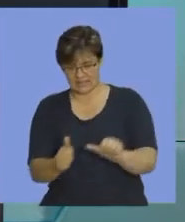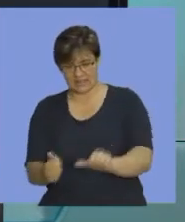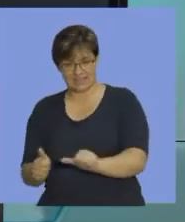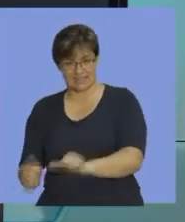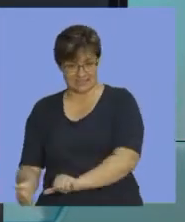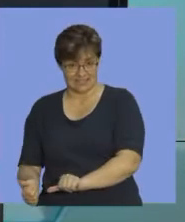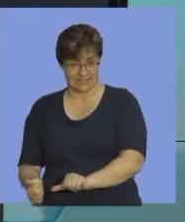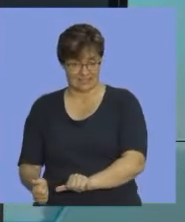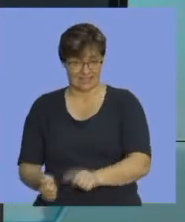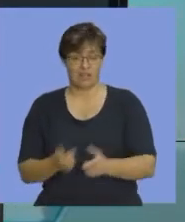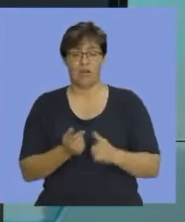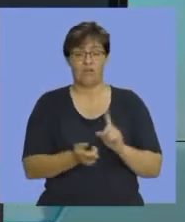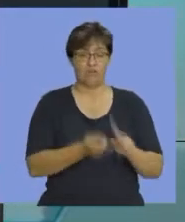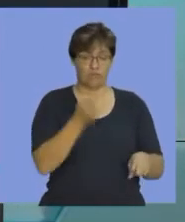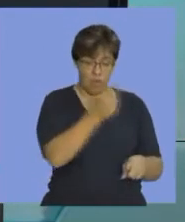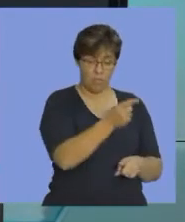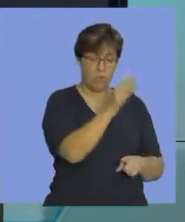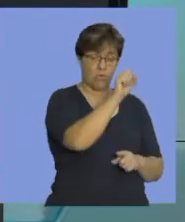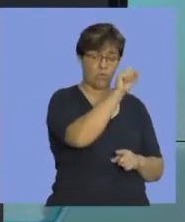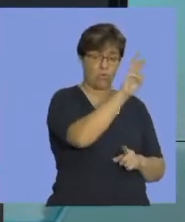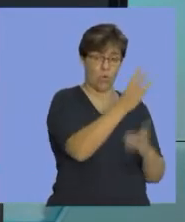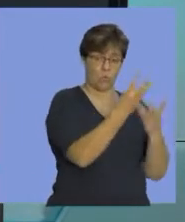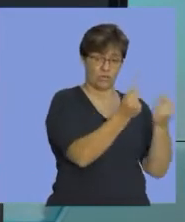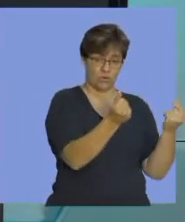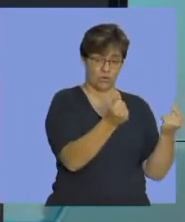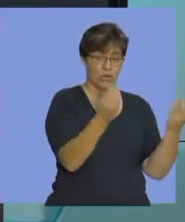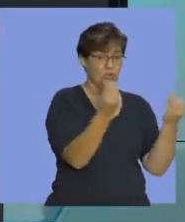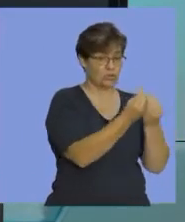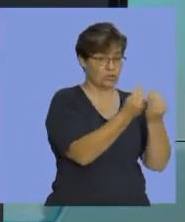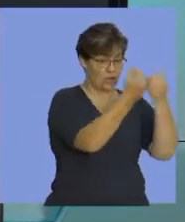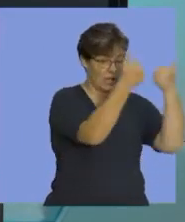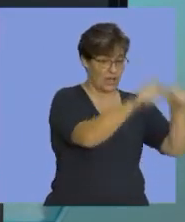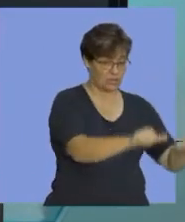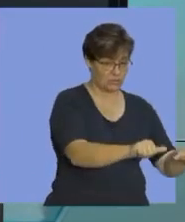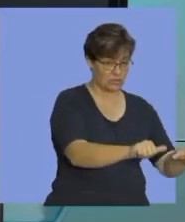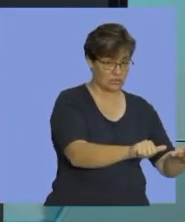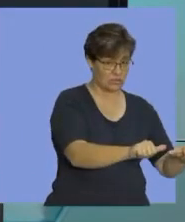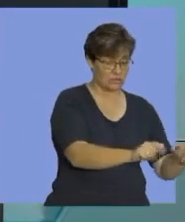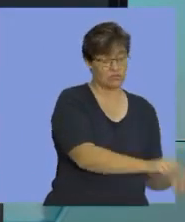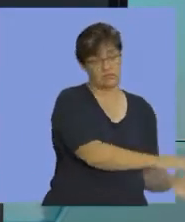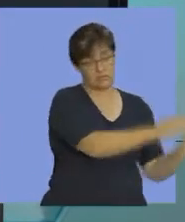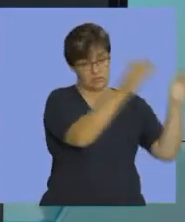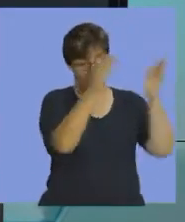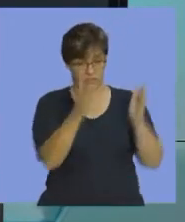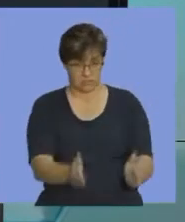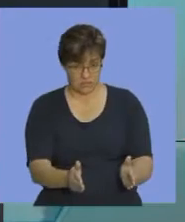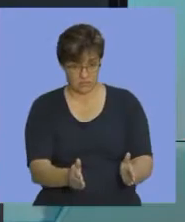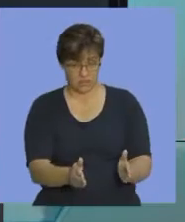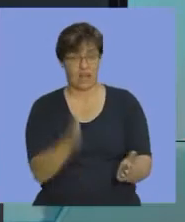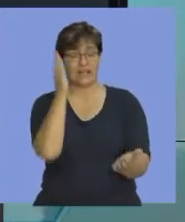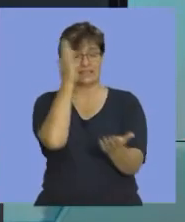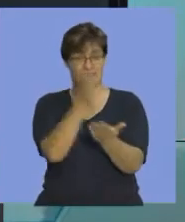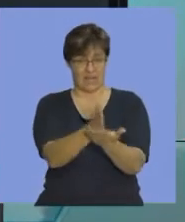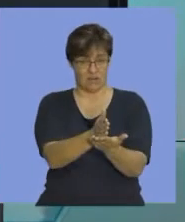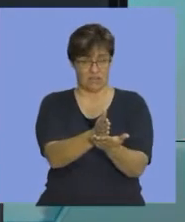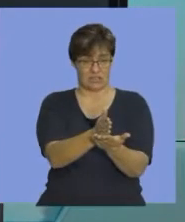see, from my raw materials stock account into my direct